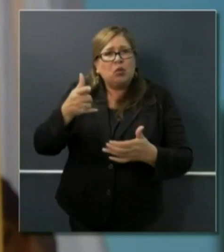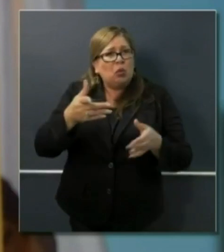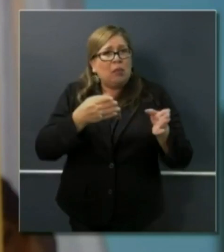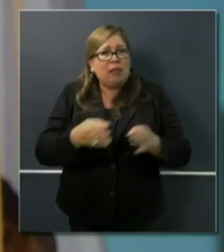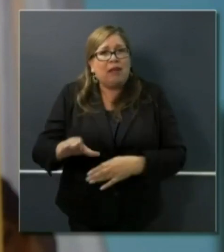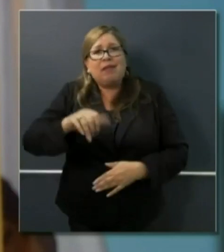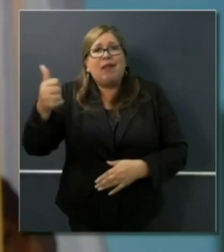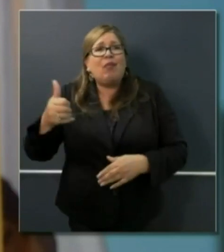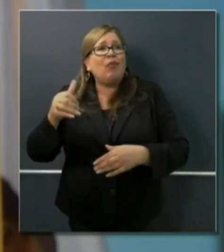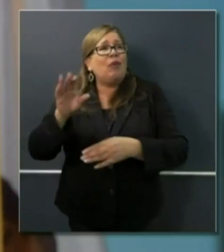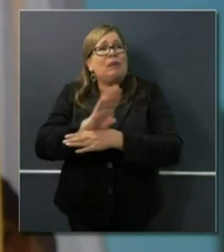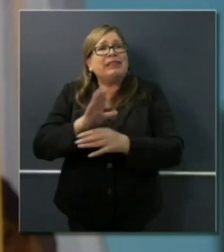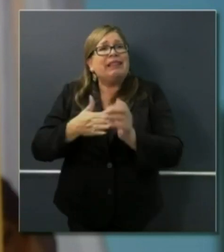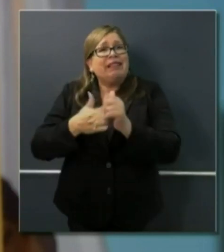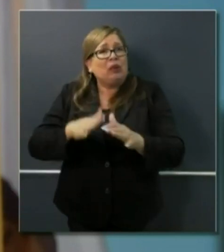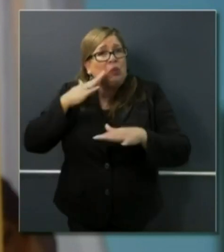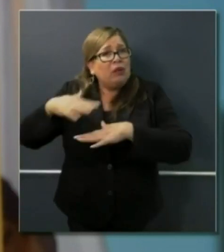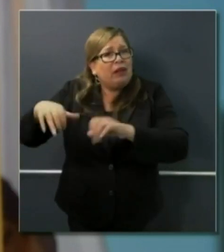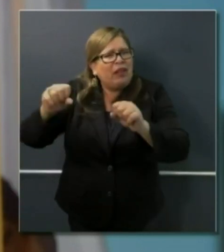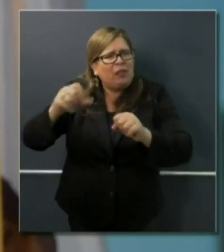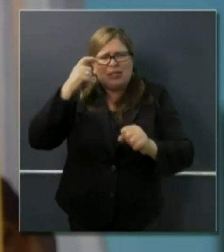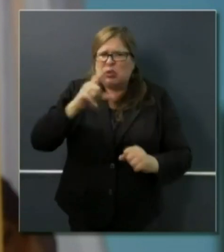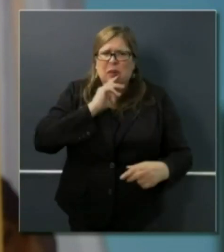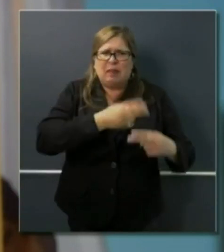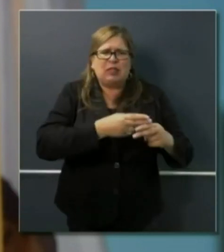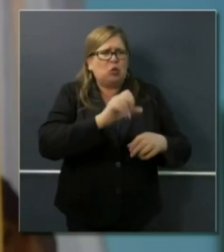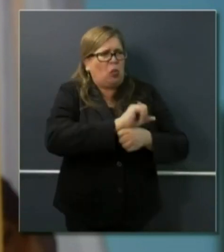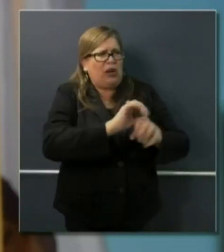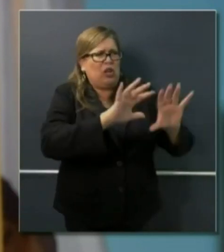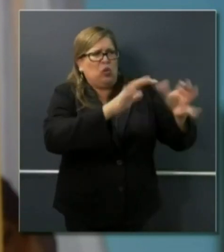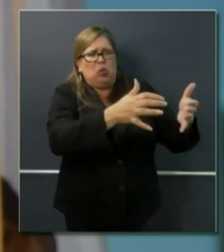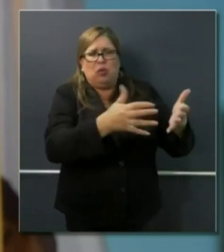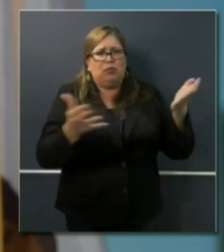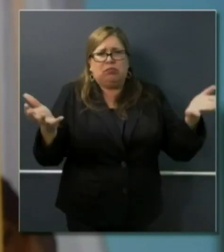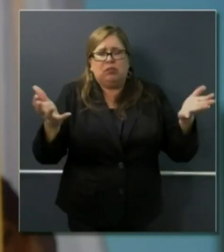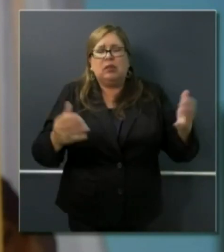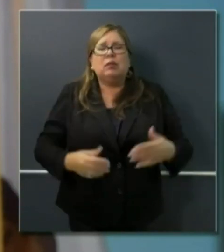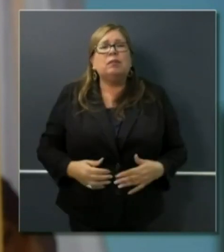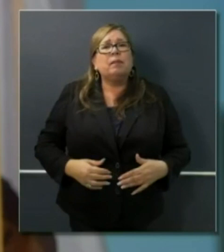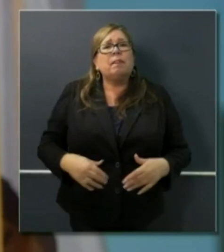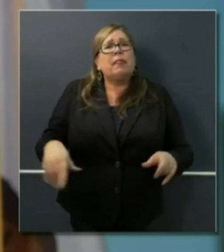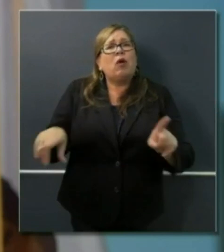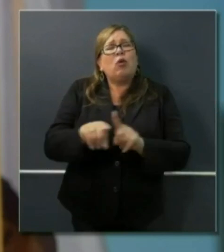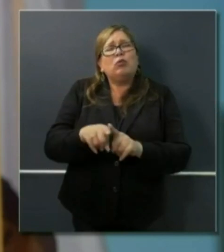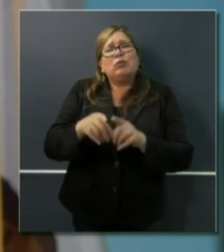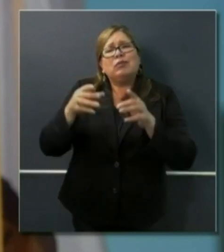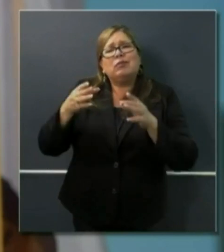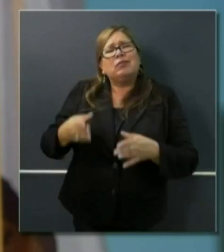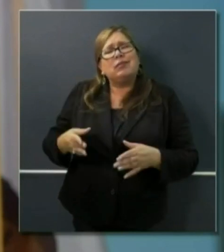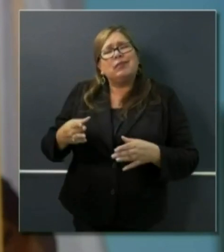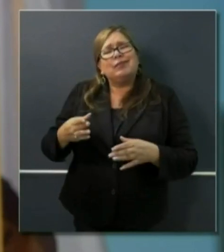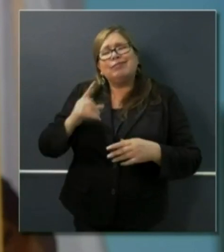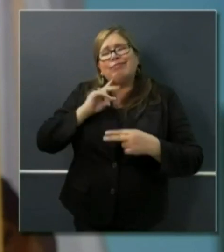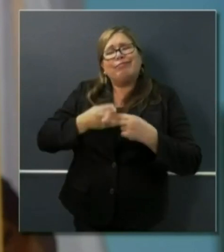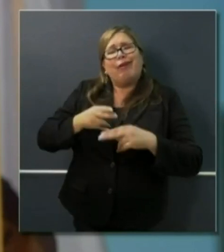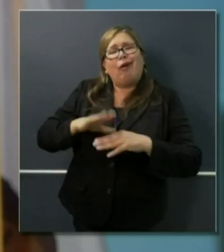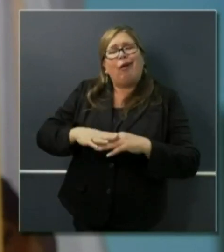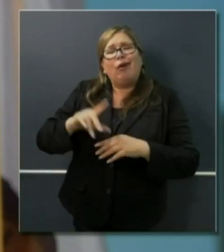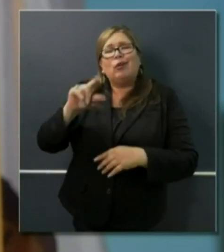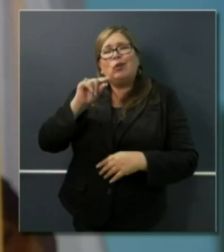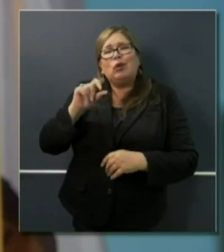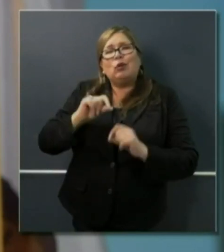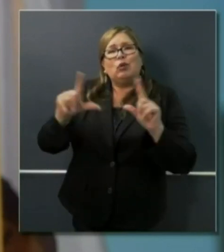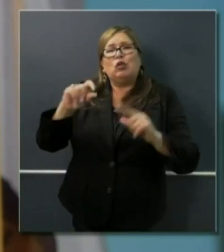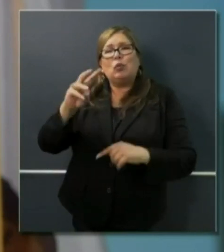You mentioned a working group on that. And then quickly, Representative Jackie Speier just posted this on Twitter, wondering if you want to take it. Can someone